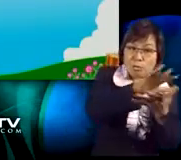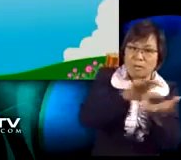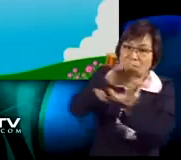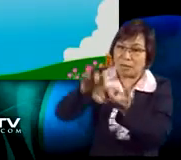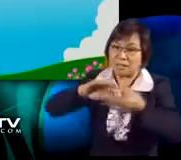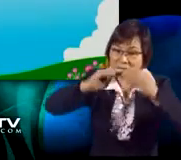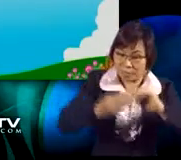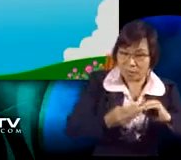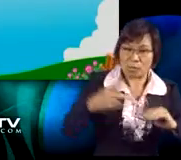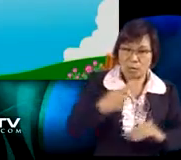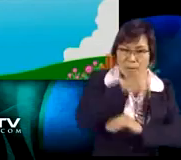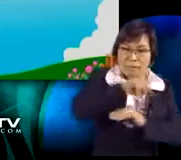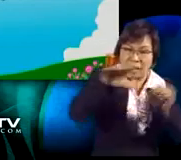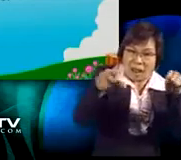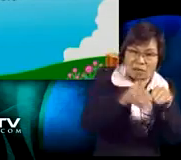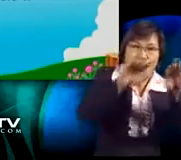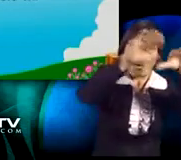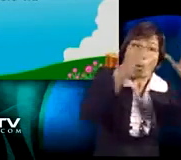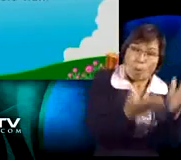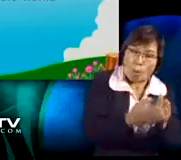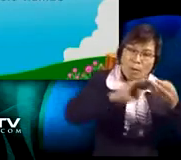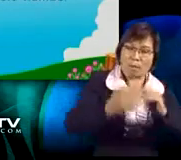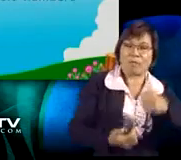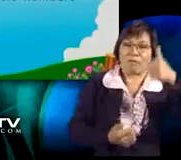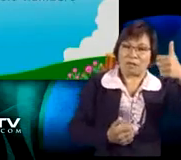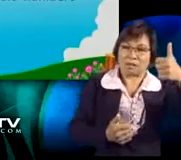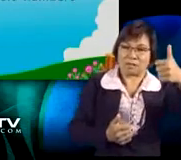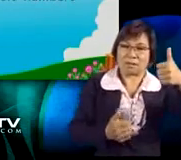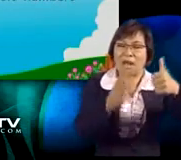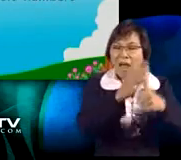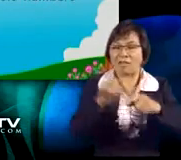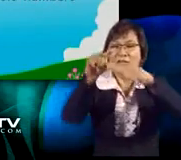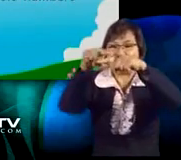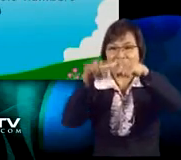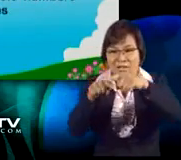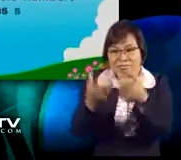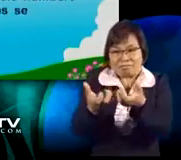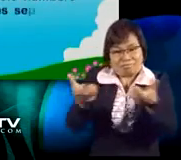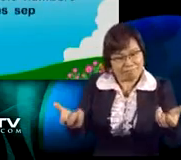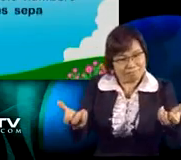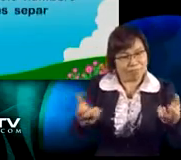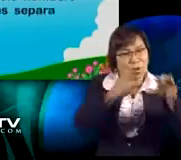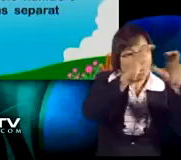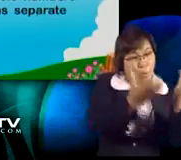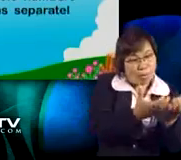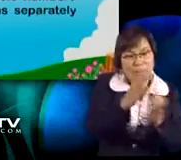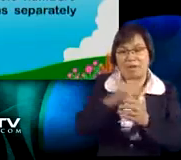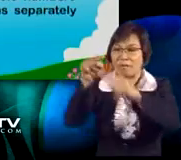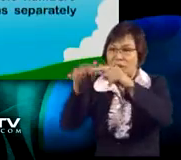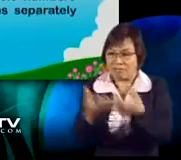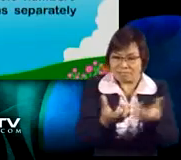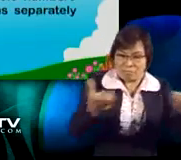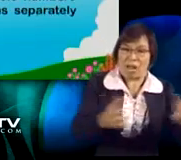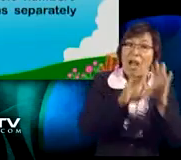When we want to add two mixed numbers, we must add the whole numbers and the